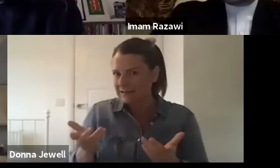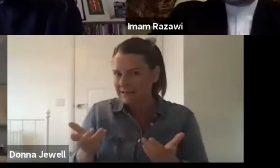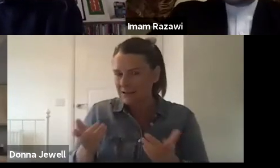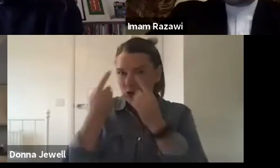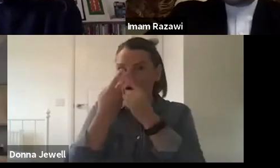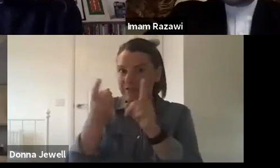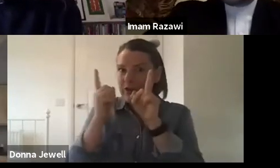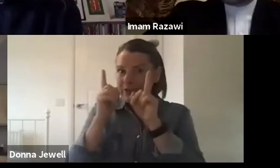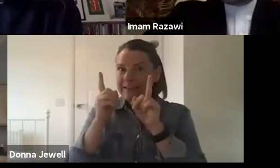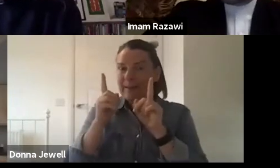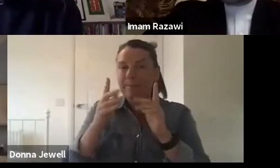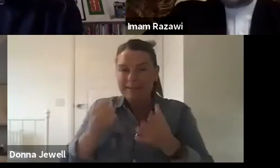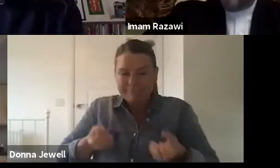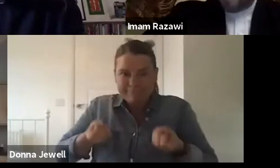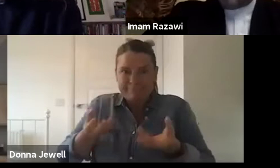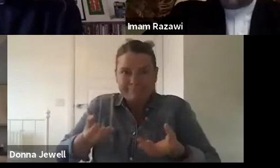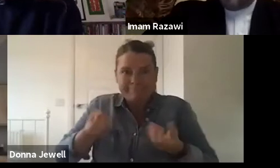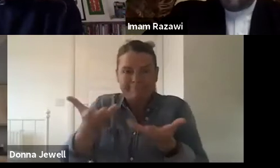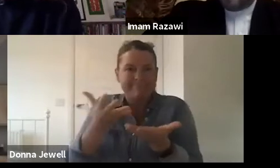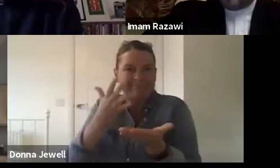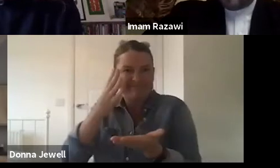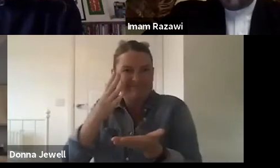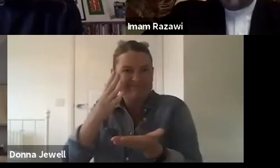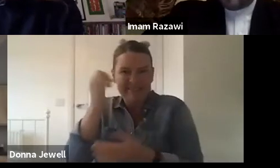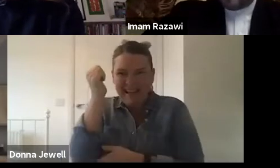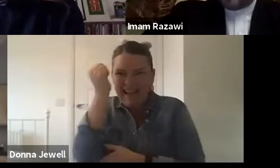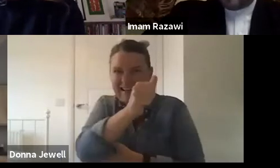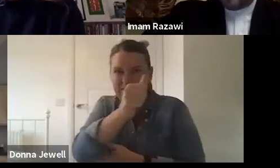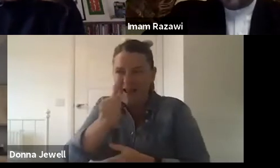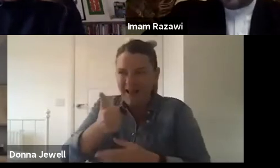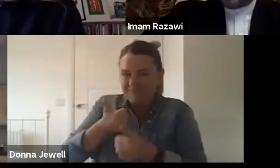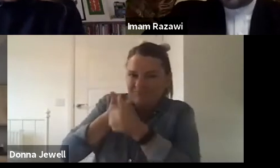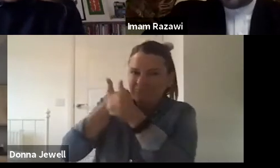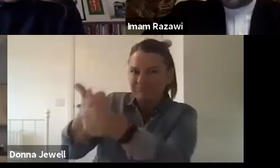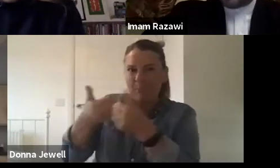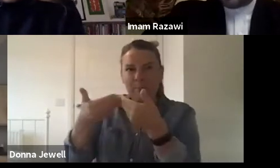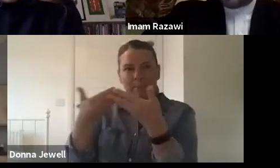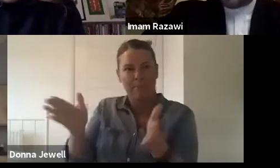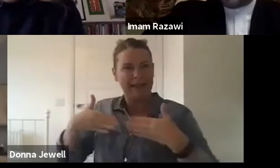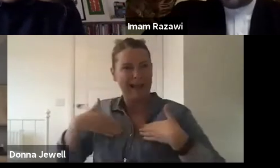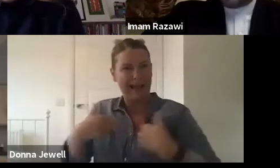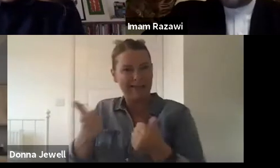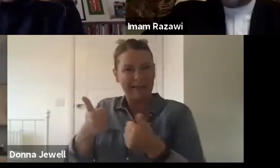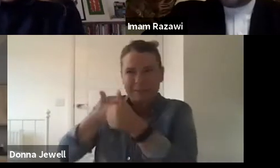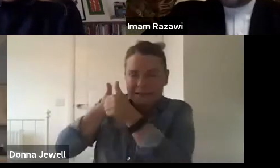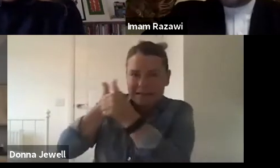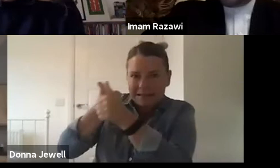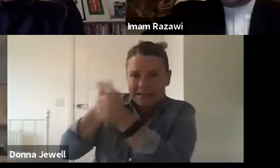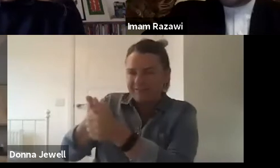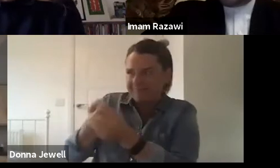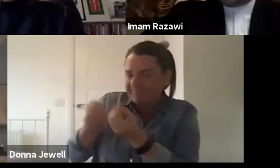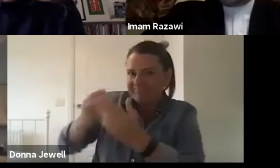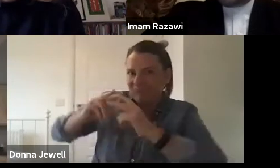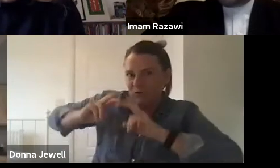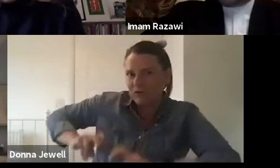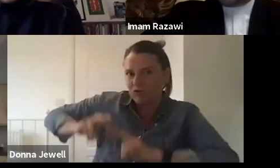terms of providing expertise around public health health and health more generally, and fantastic influence on a